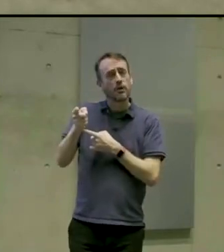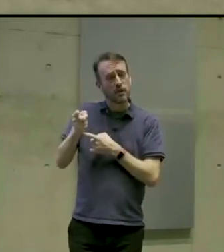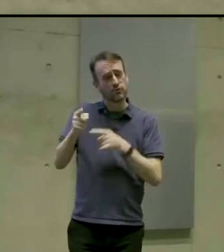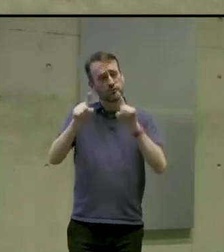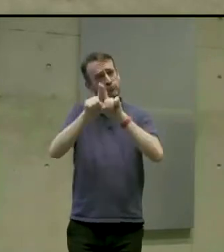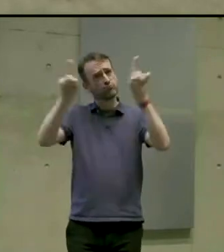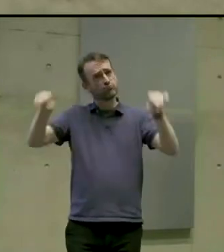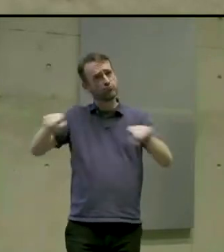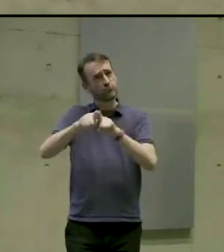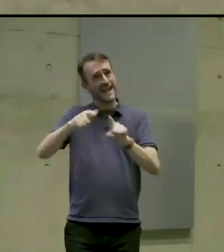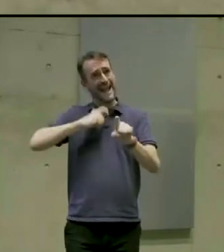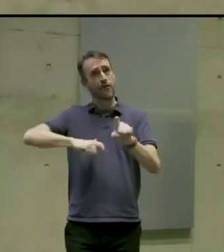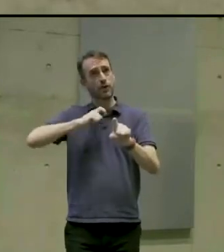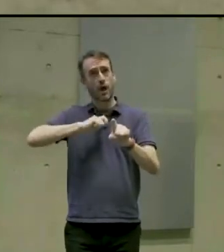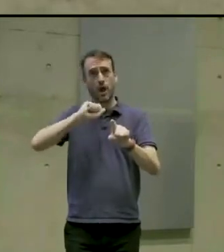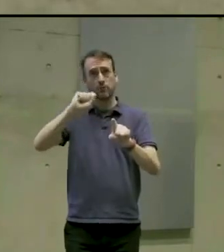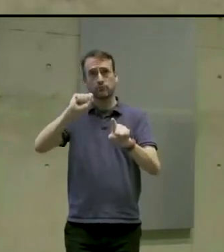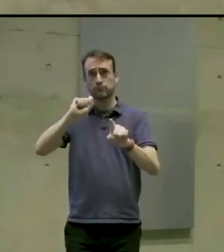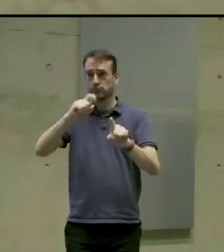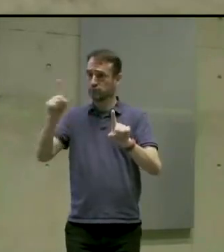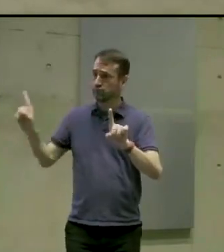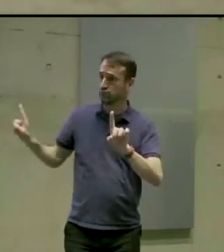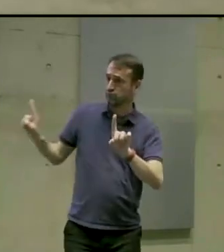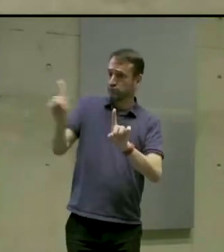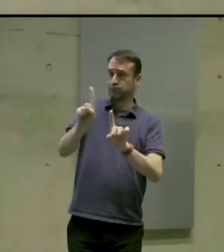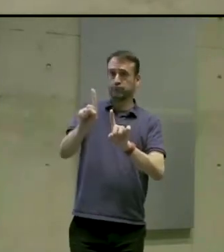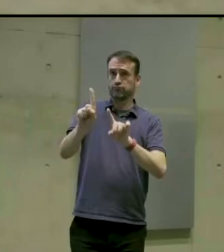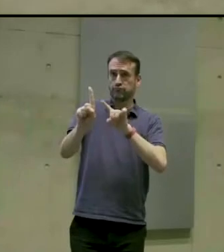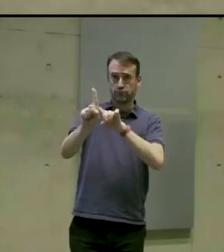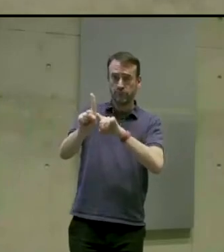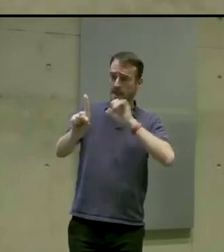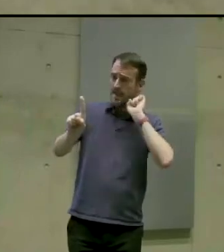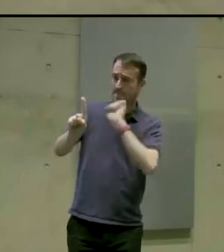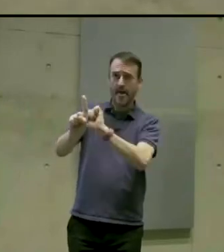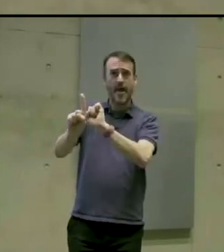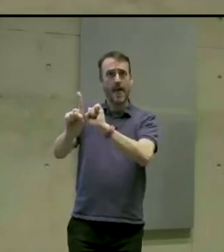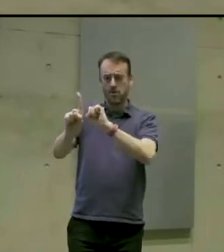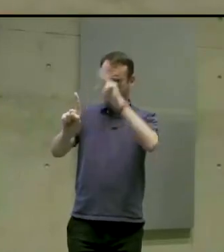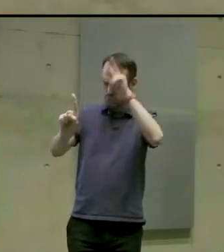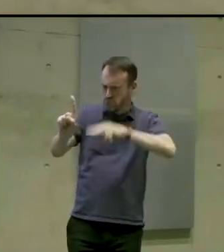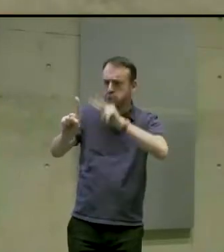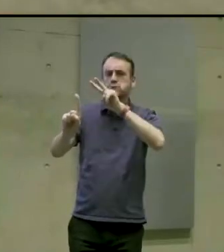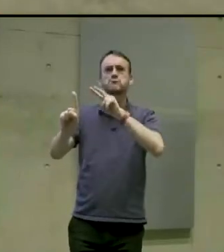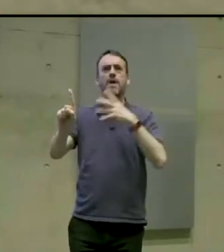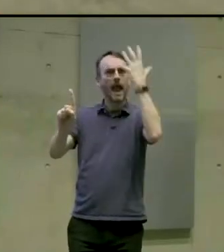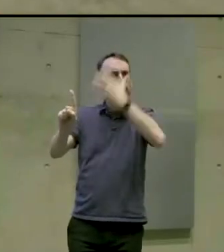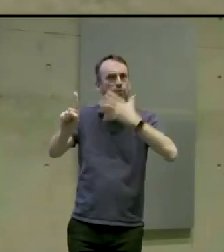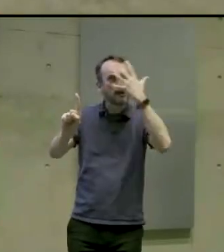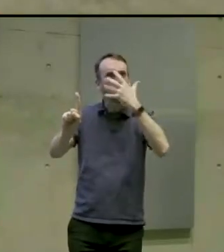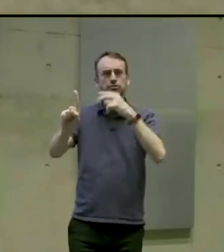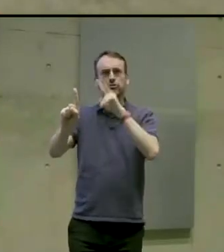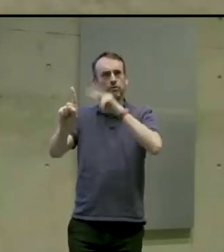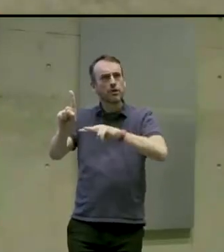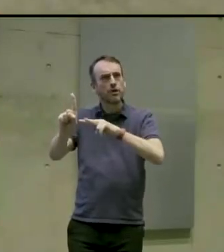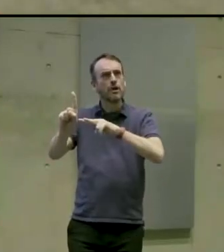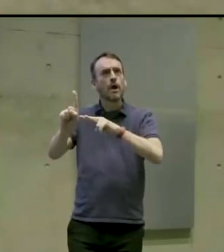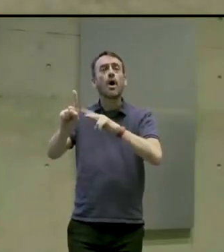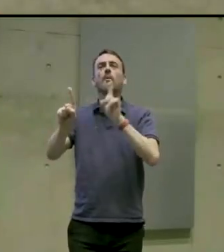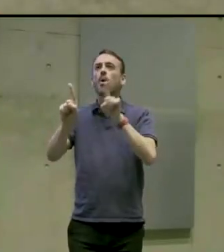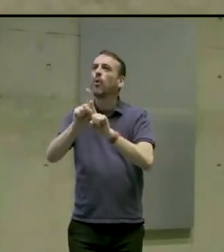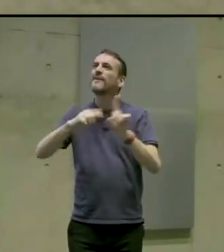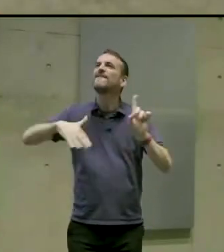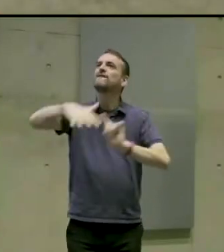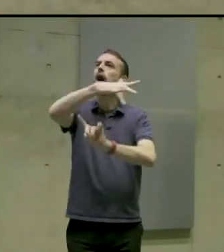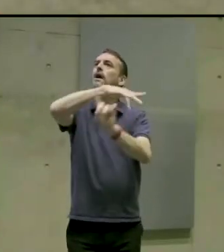appearance and sort of expressions, the overall tone of the environments,